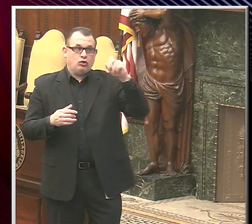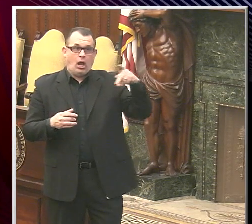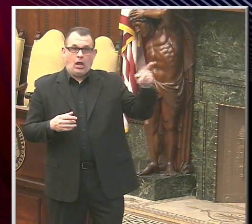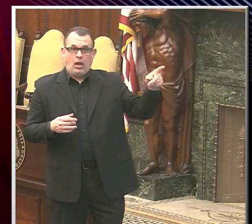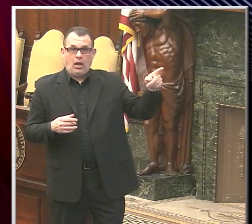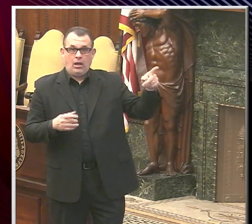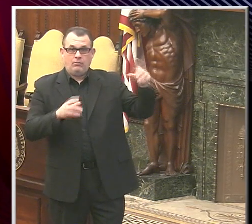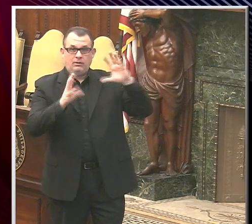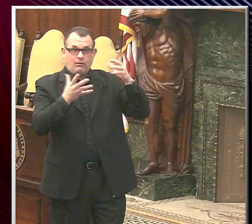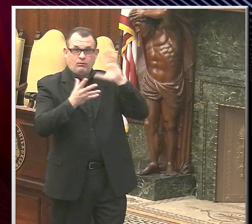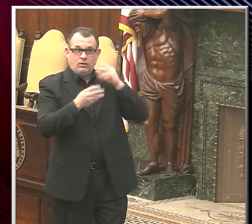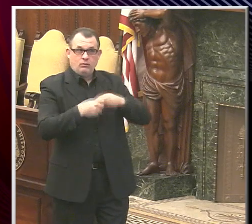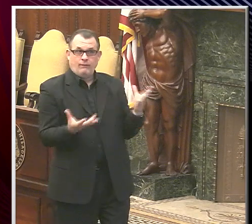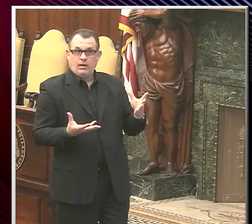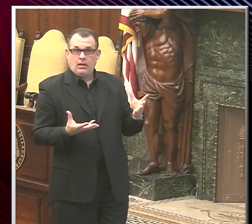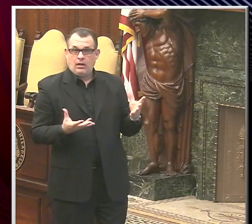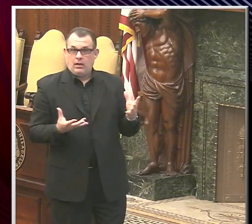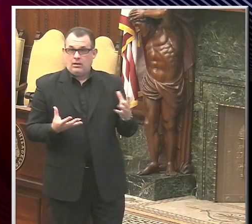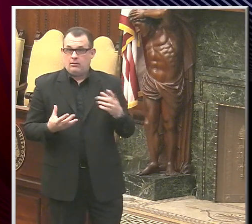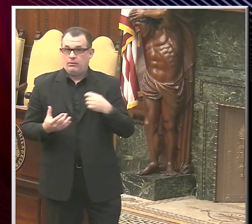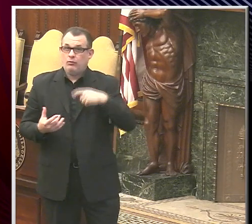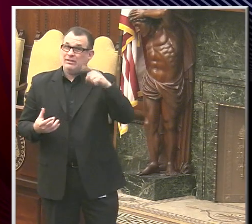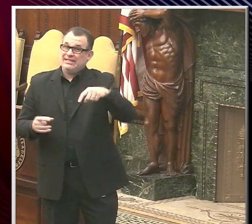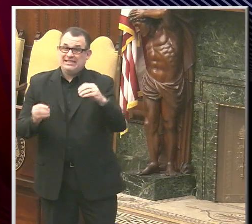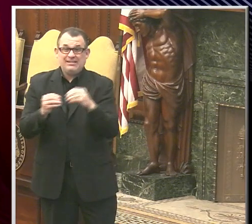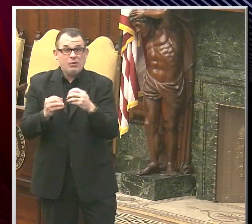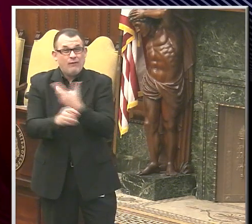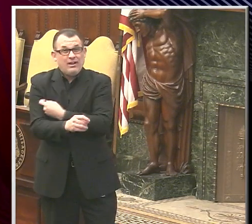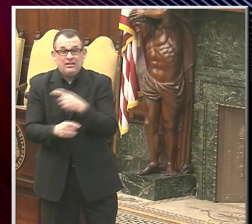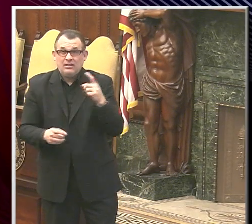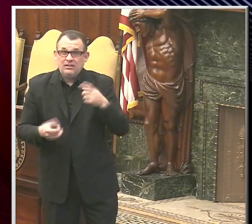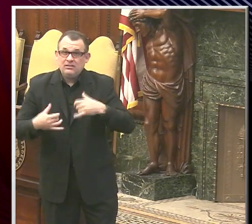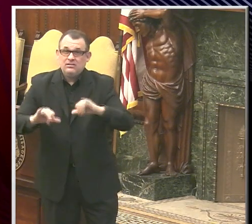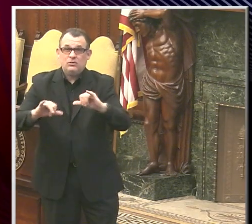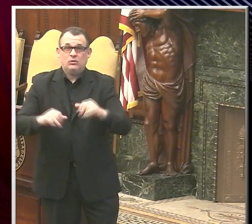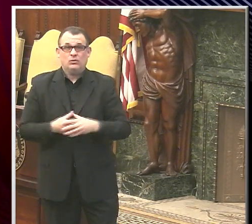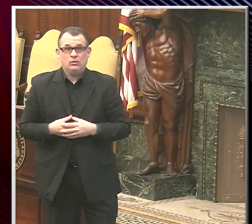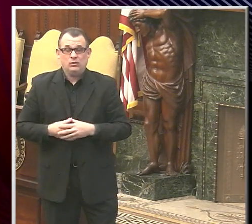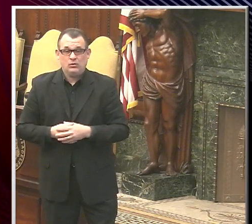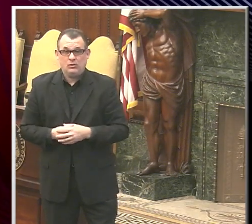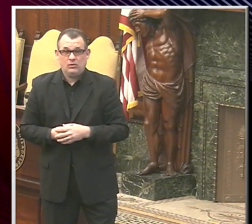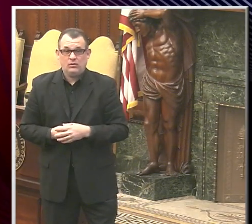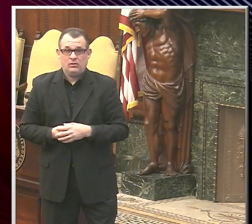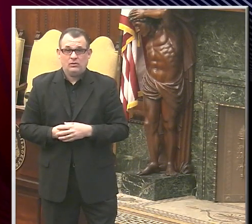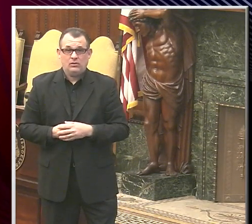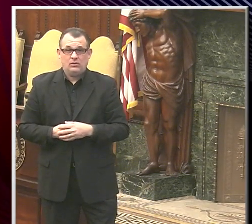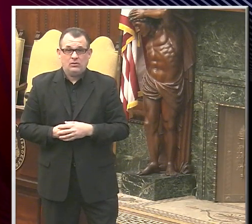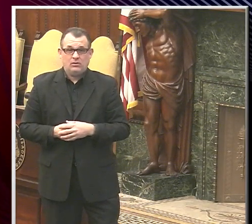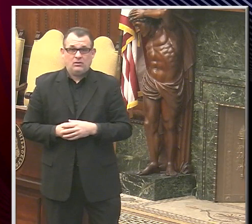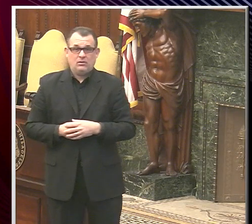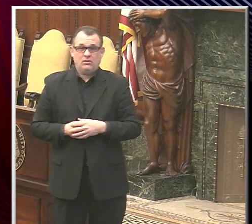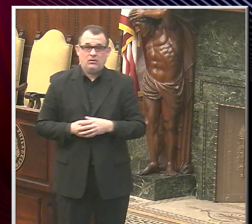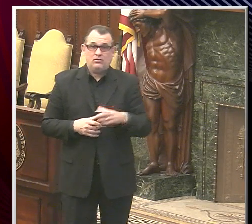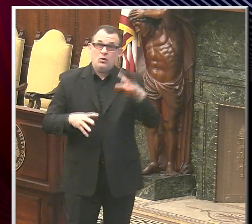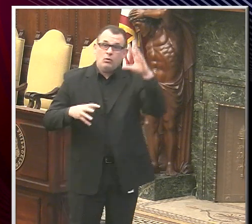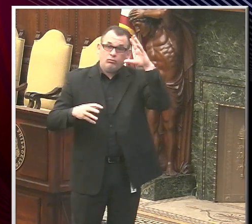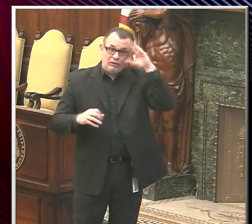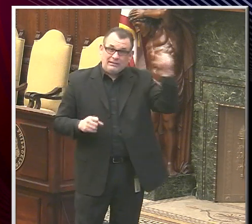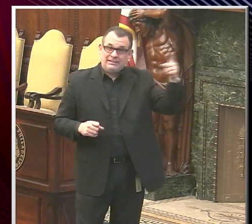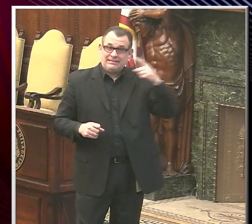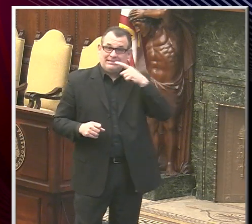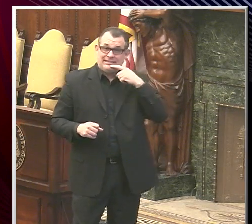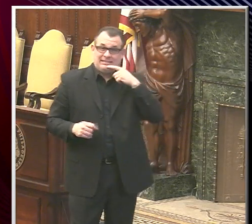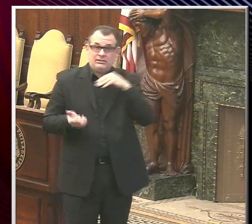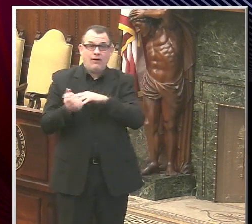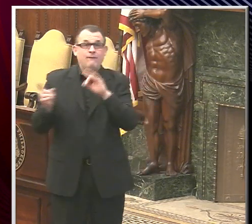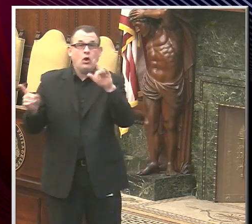But that's what we really need right now, is more vaccines. If I can just say that what the president has said is that he will work